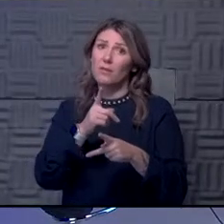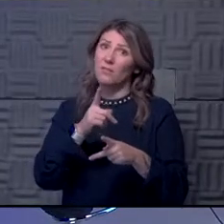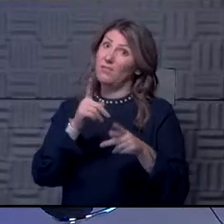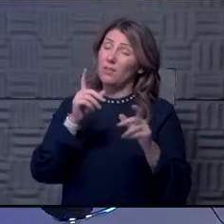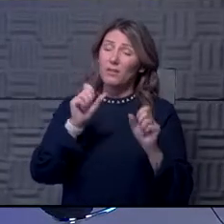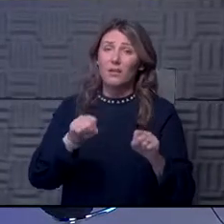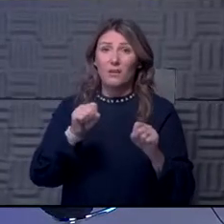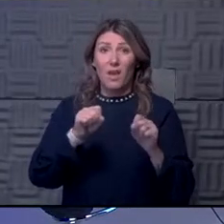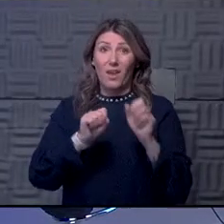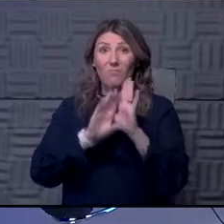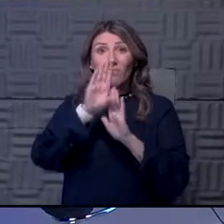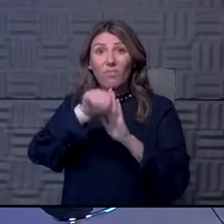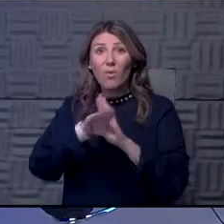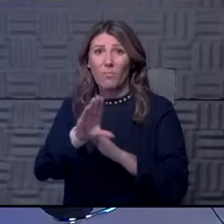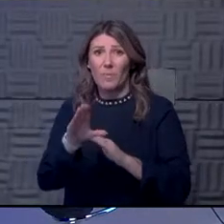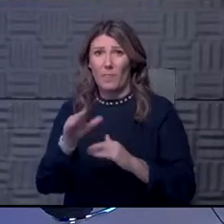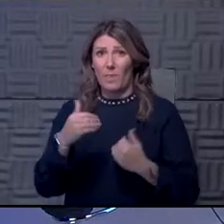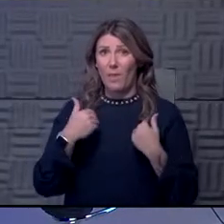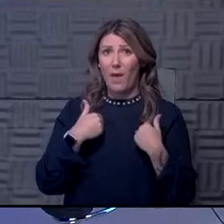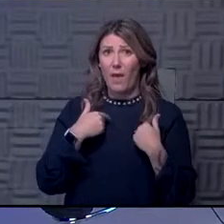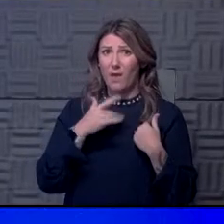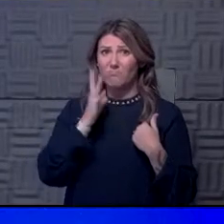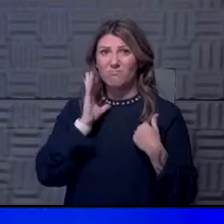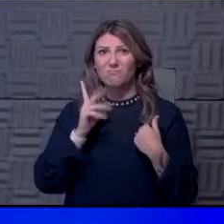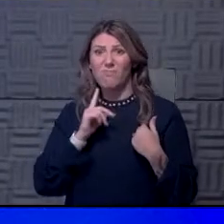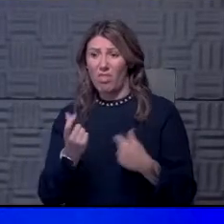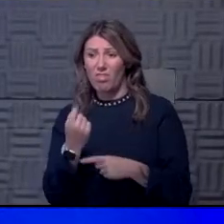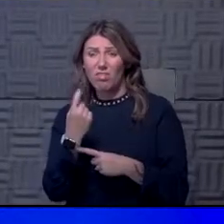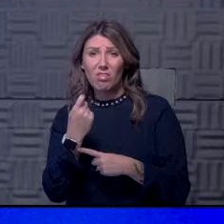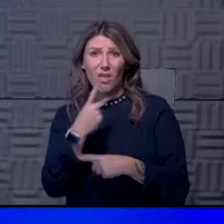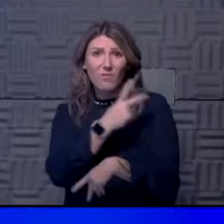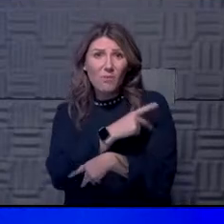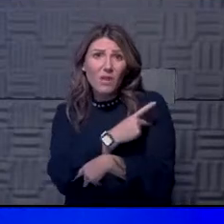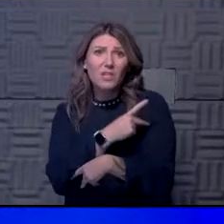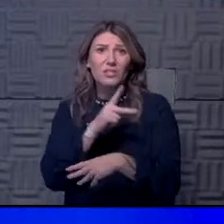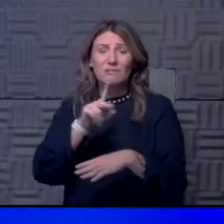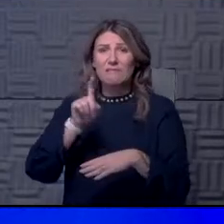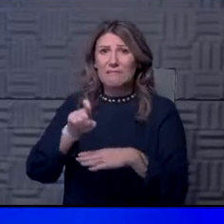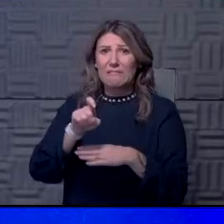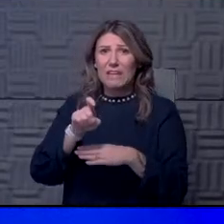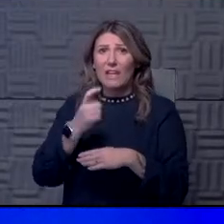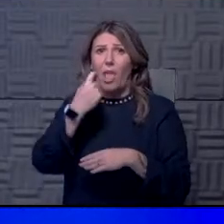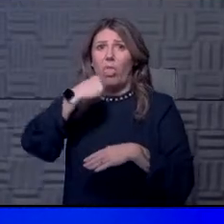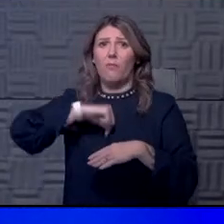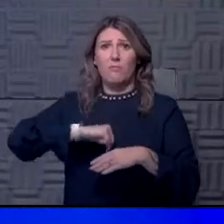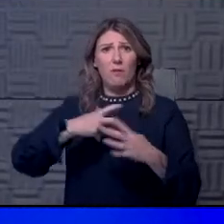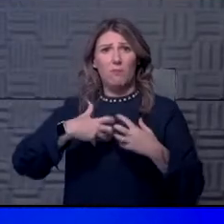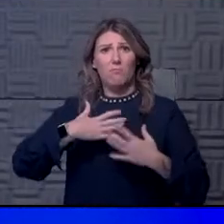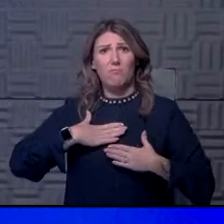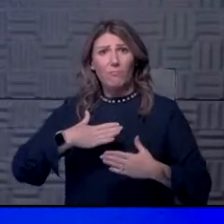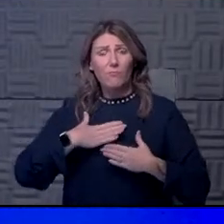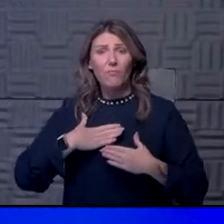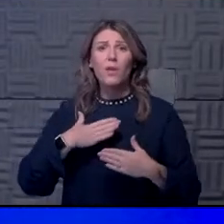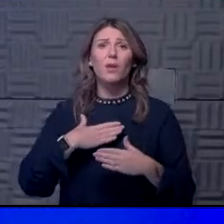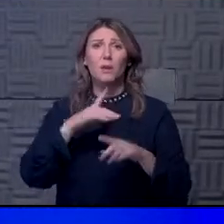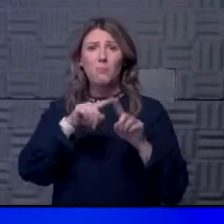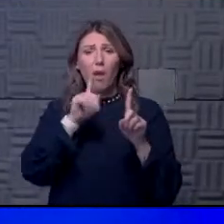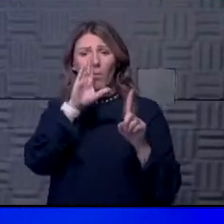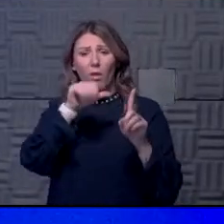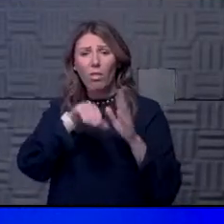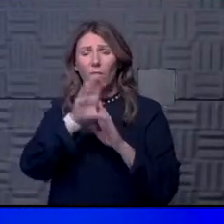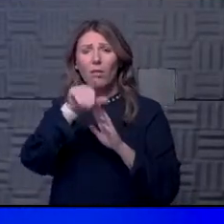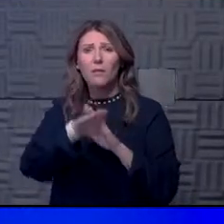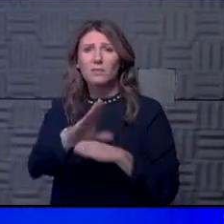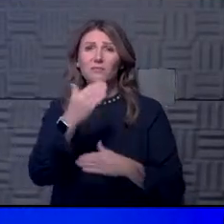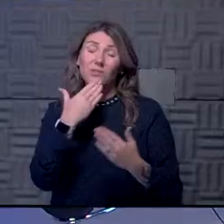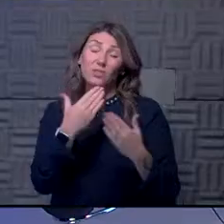did have, you know, 11 patients needing ventilators for COVID. So I think those numbers will continue to fluctuate. Right now it looks like it's it's about as